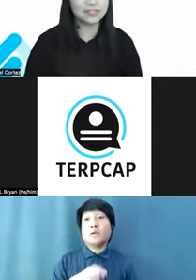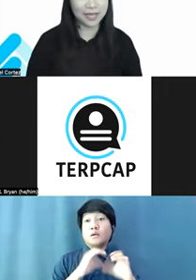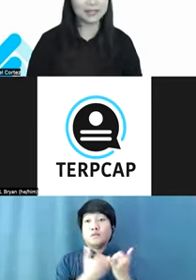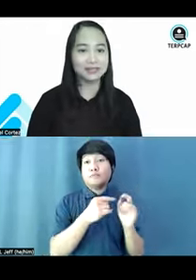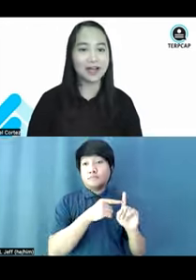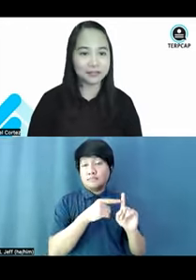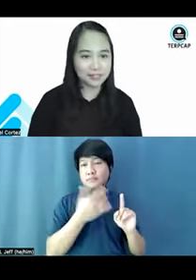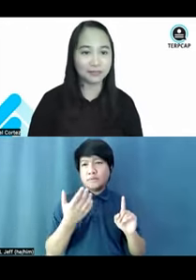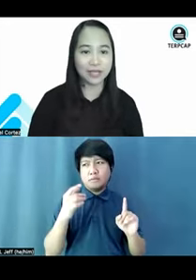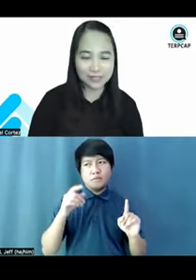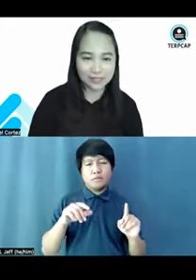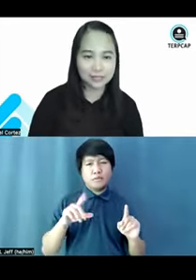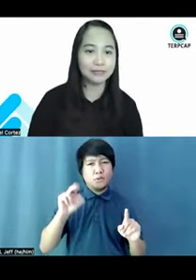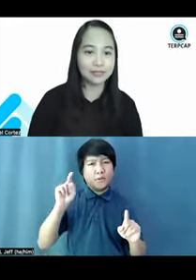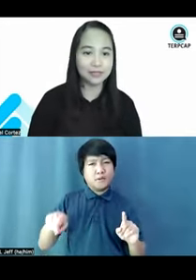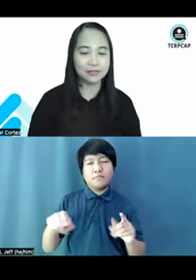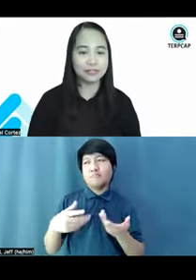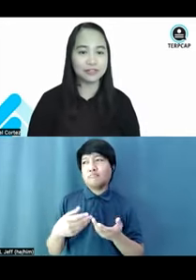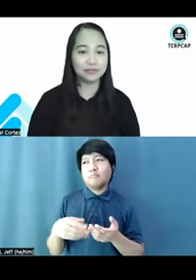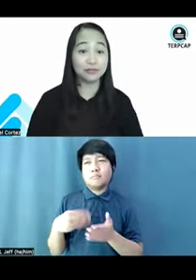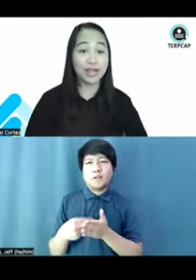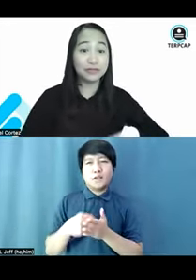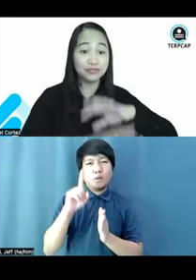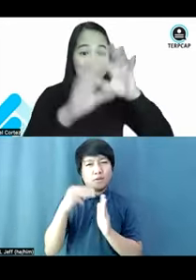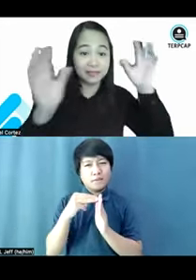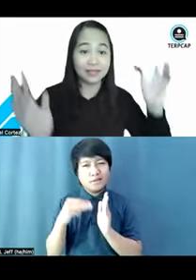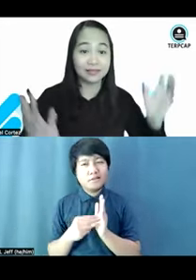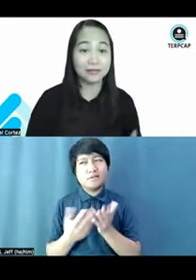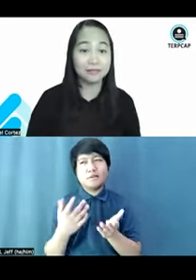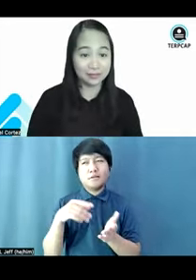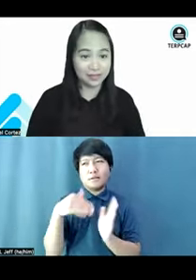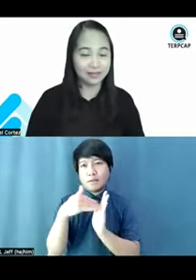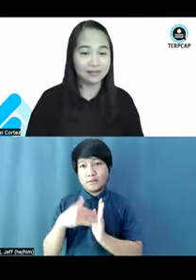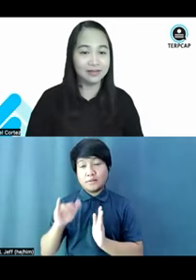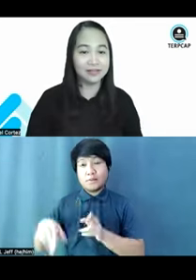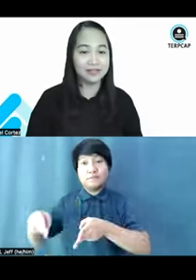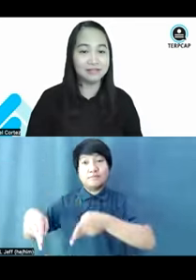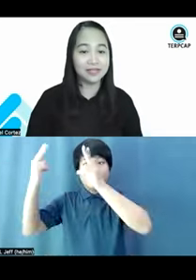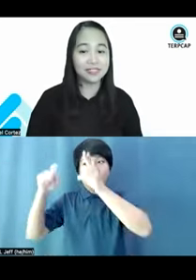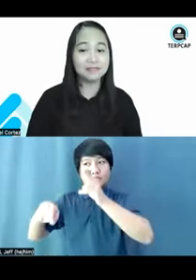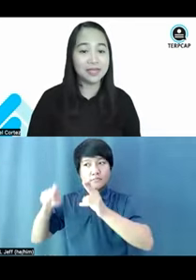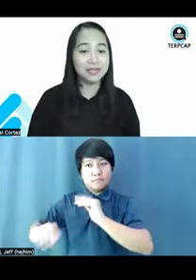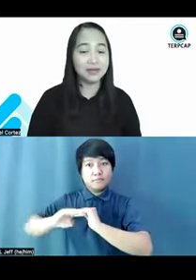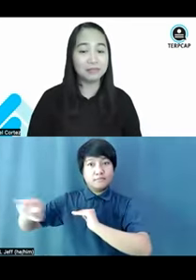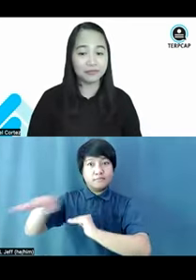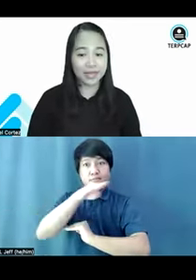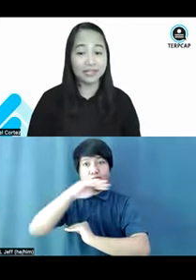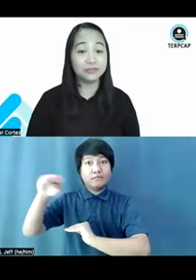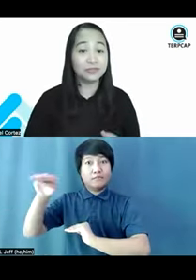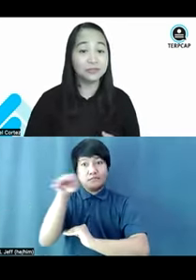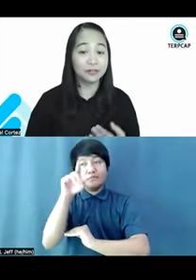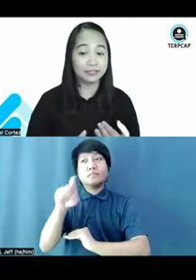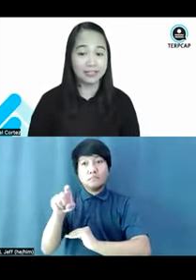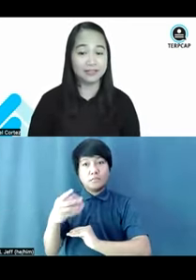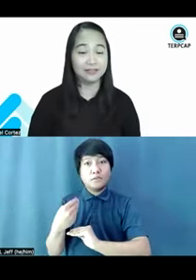spend hundreds of thousands and millions just to renovate the entire building because this may provide